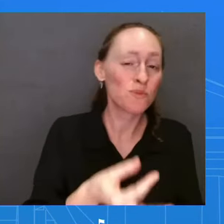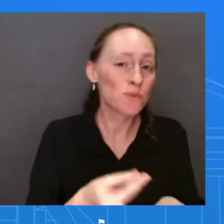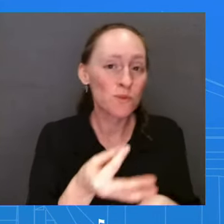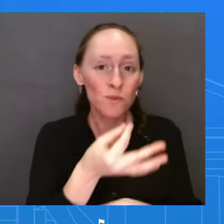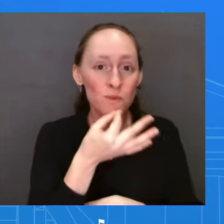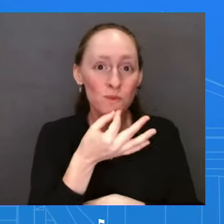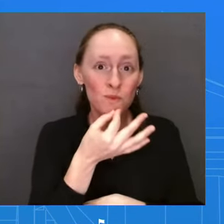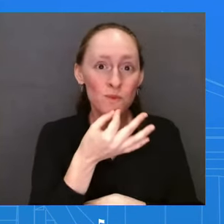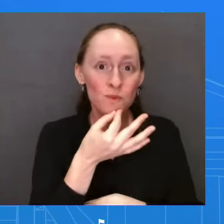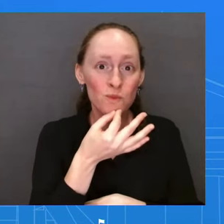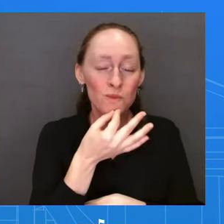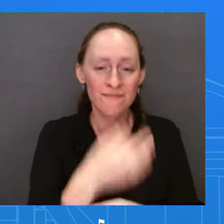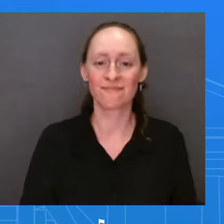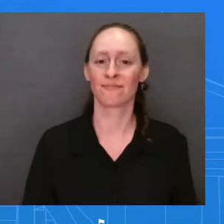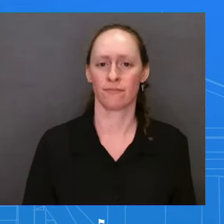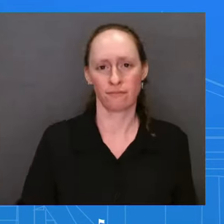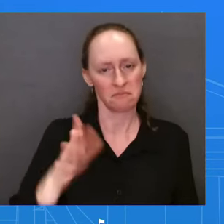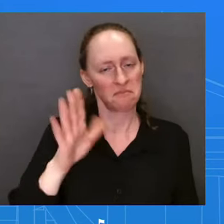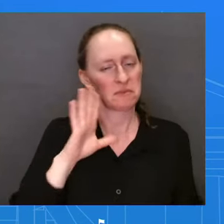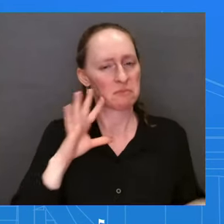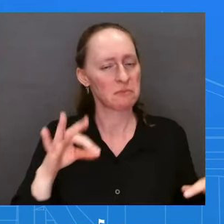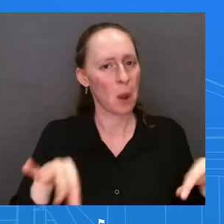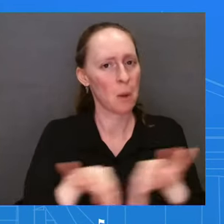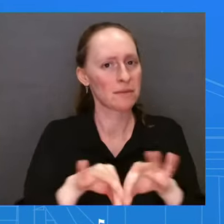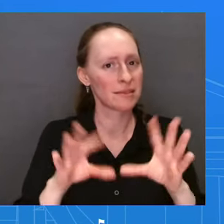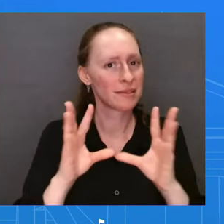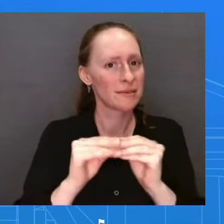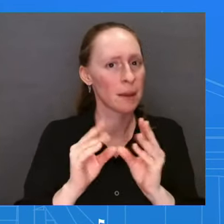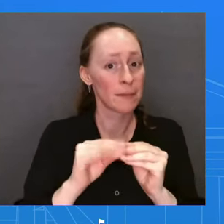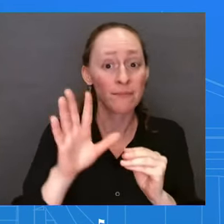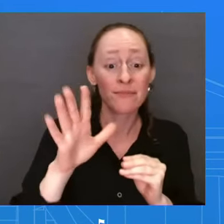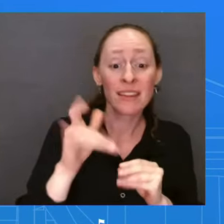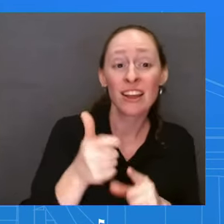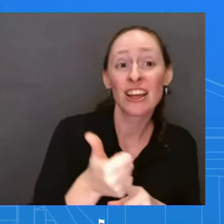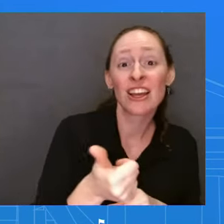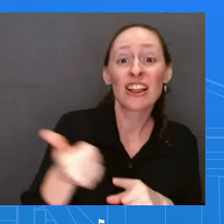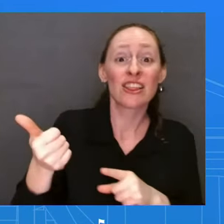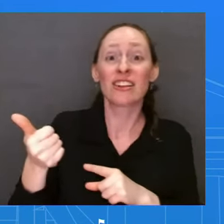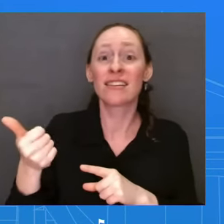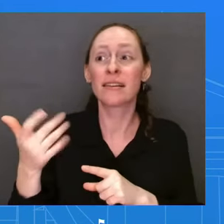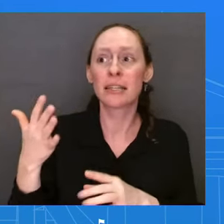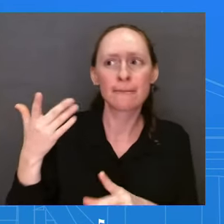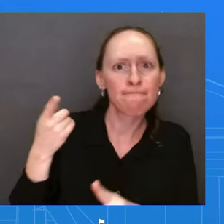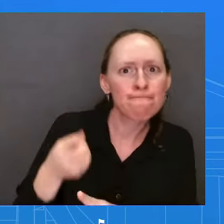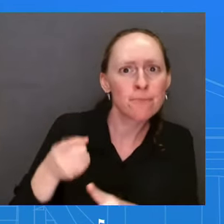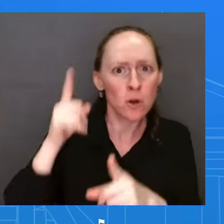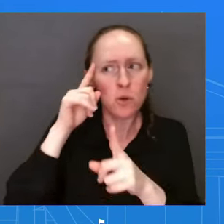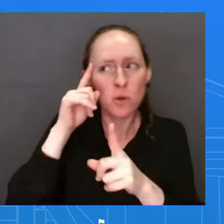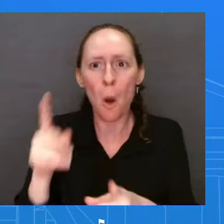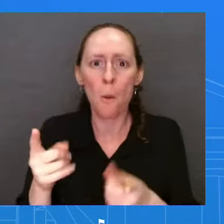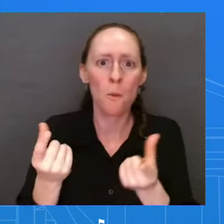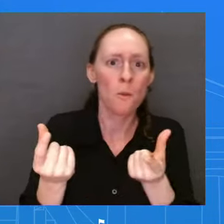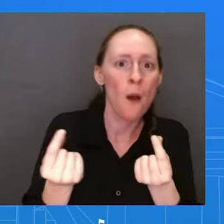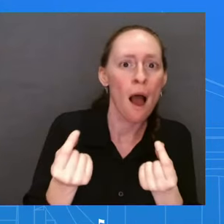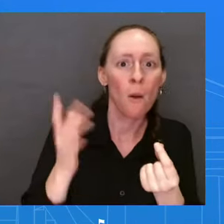on a number of fronts, but I don't have anything respective to a particular bilateral meeting to read out to you today.